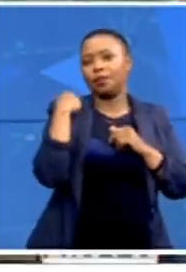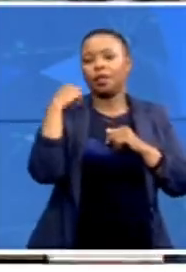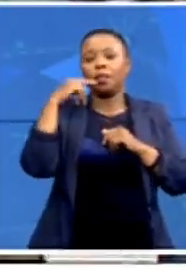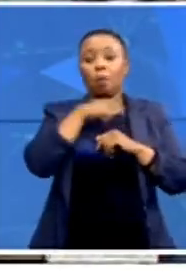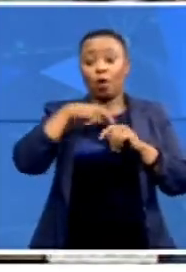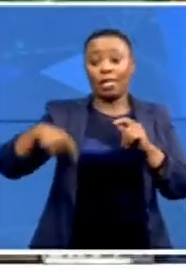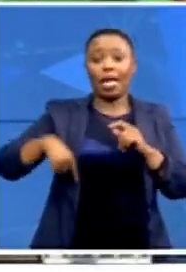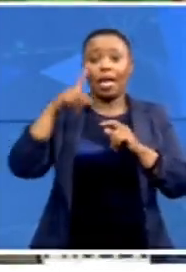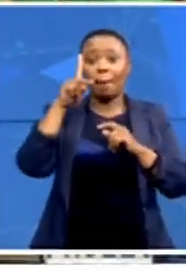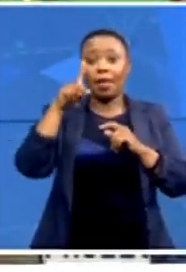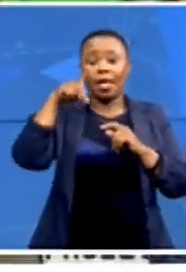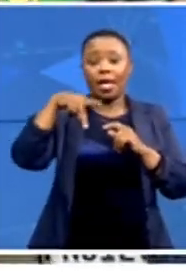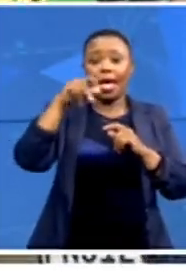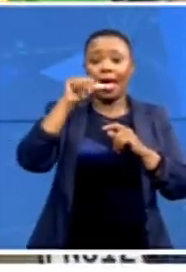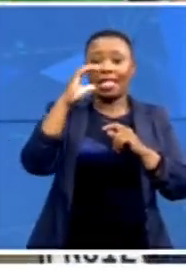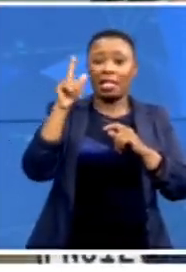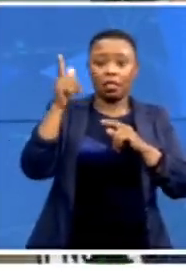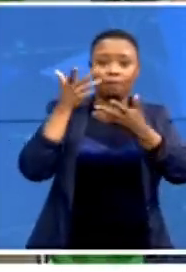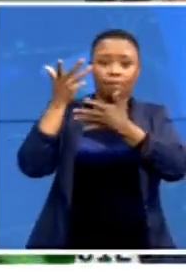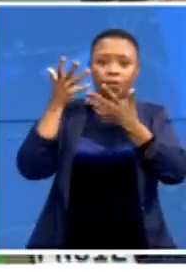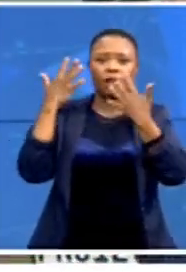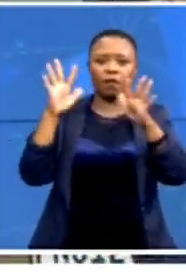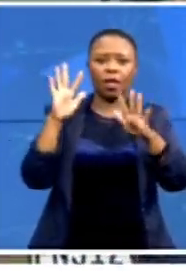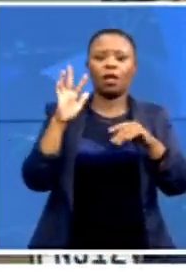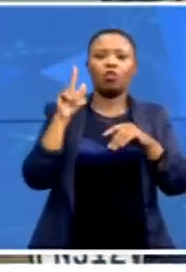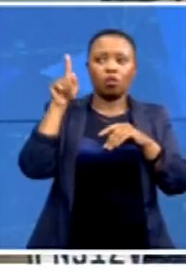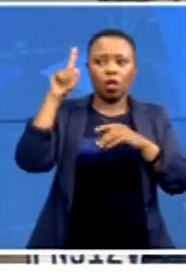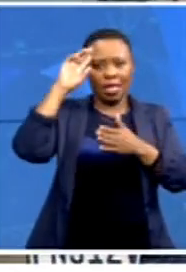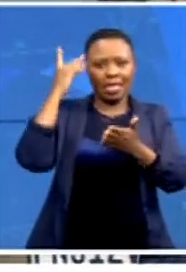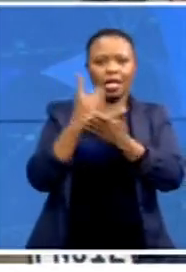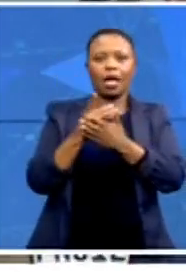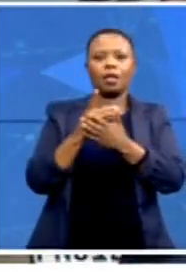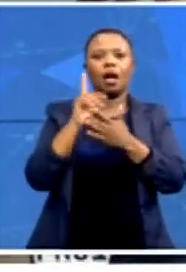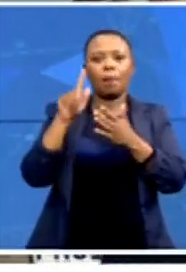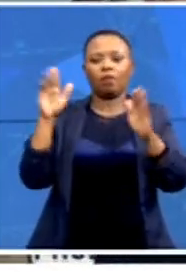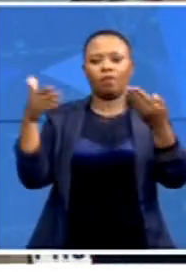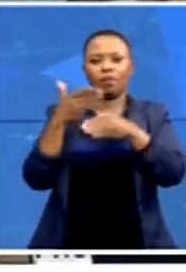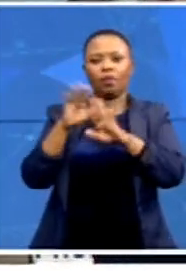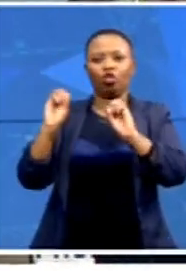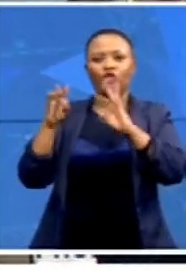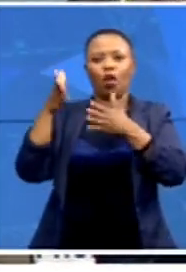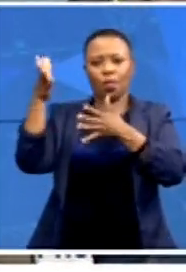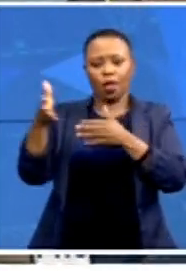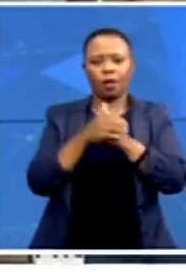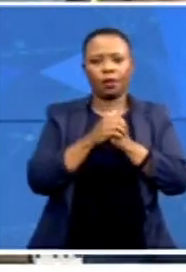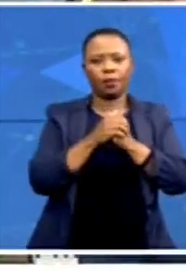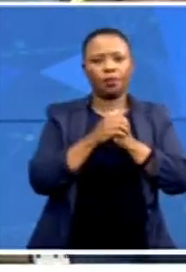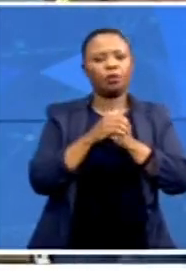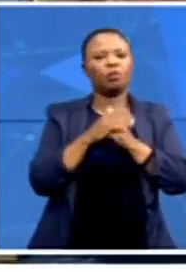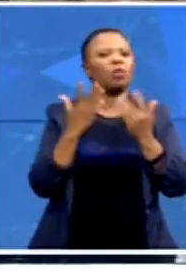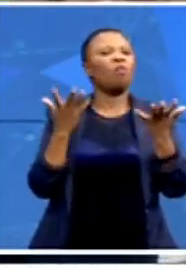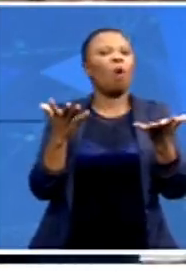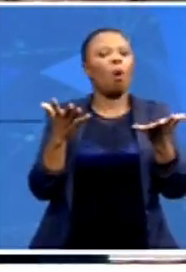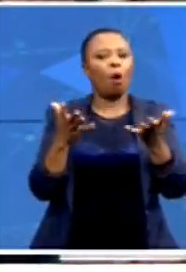to start at Avalon Cemetery, you know, just to seek, you know, just for lack of a better word,